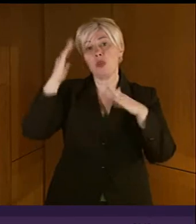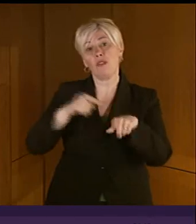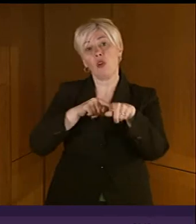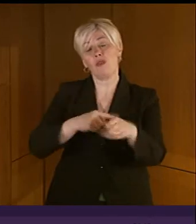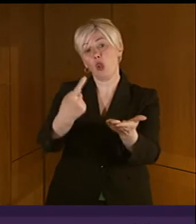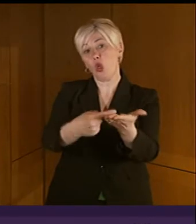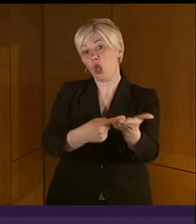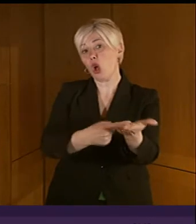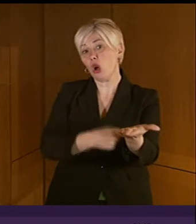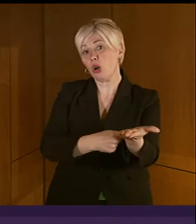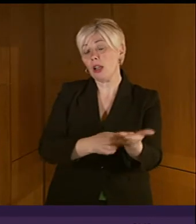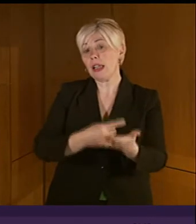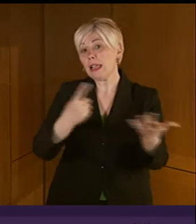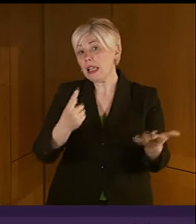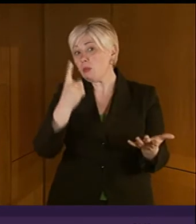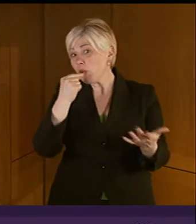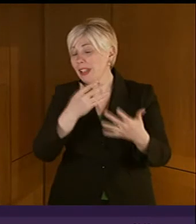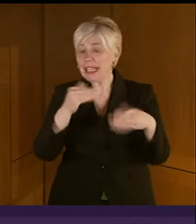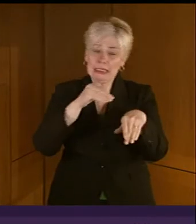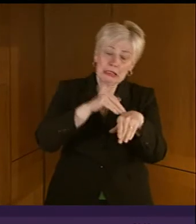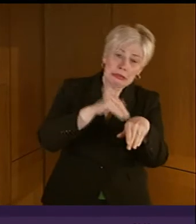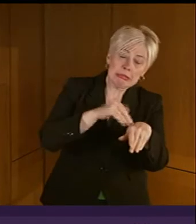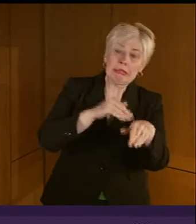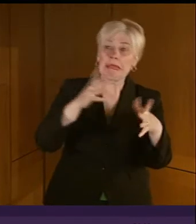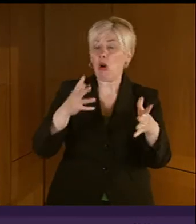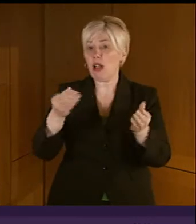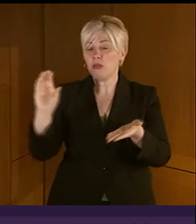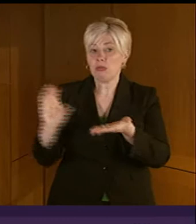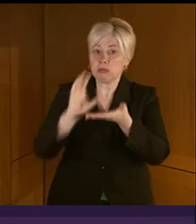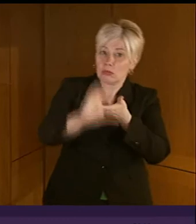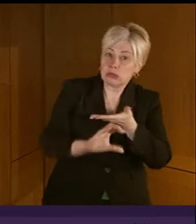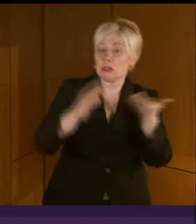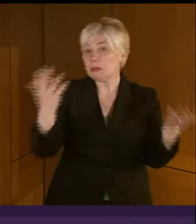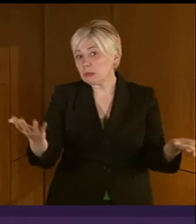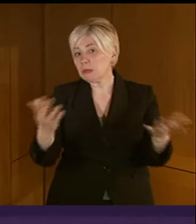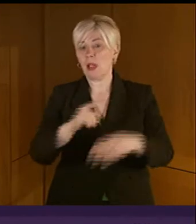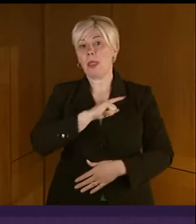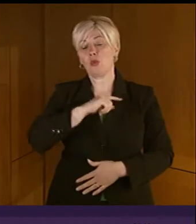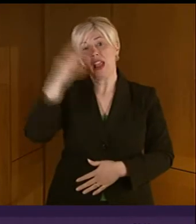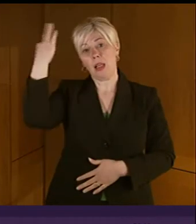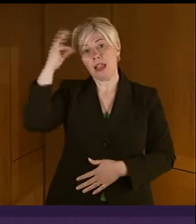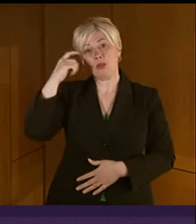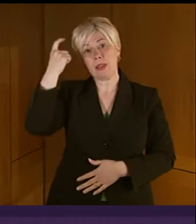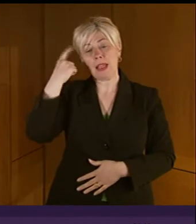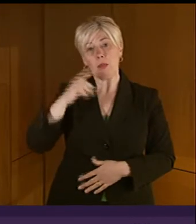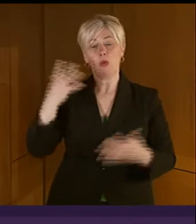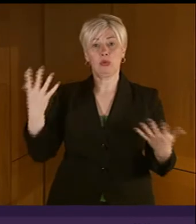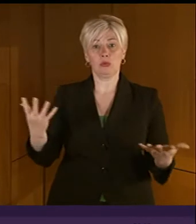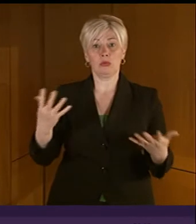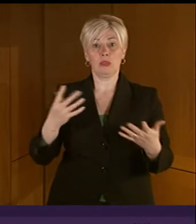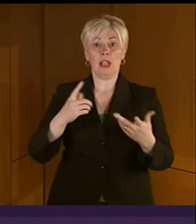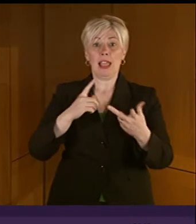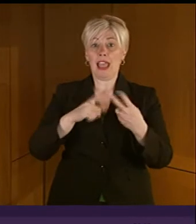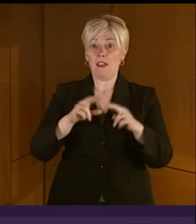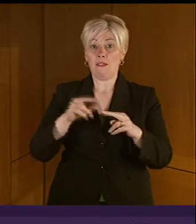consider any potential state aid implications with subsidies of this nature. Ultimately, the Council needs to decide a course of action weighing up that advice